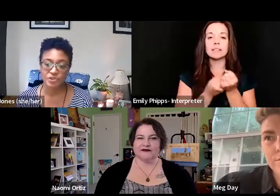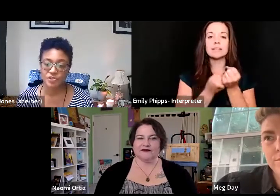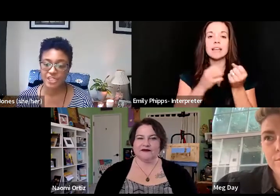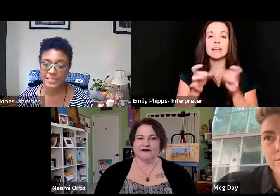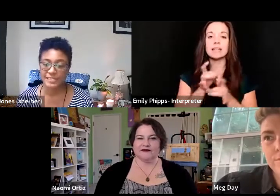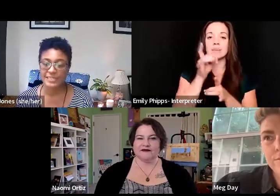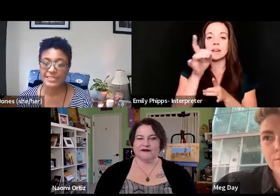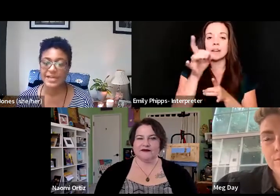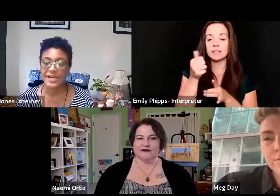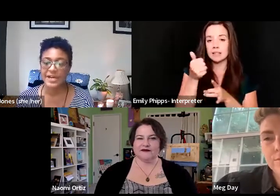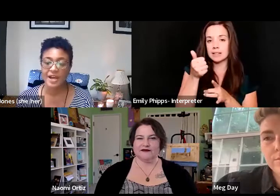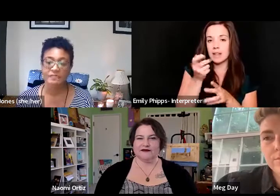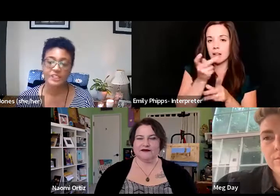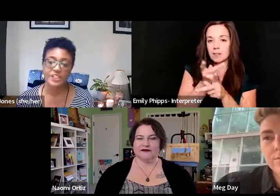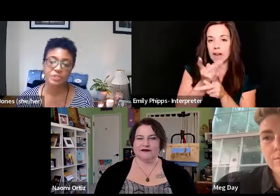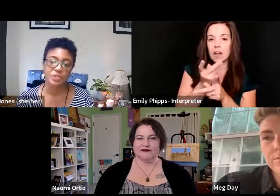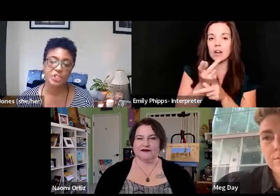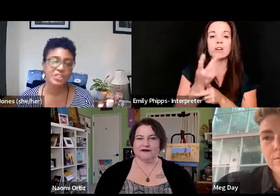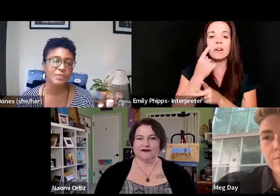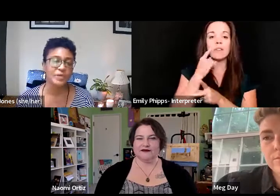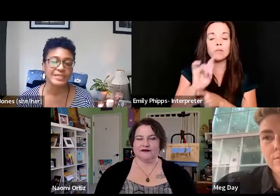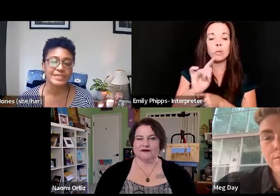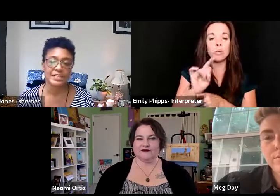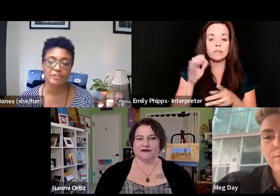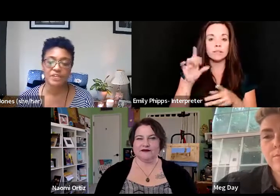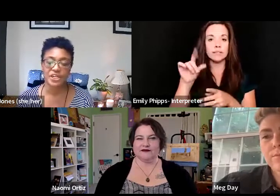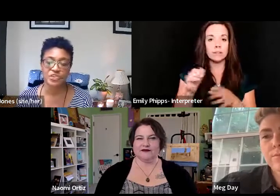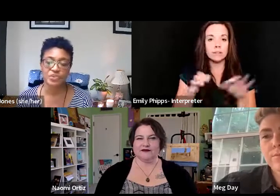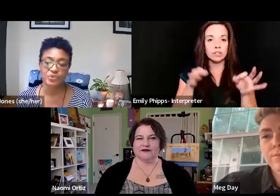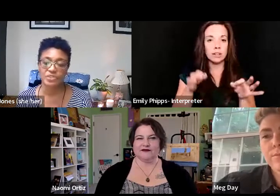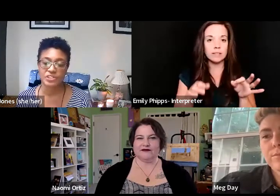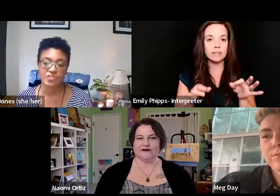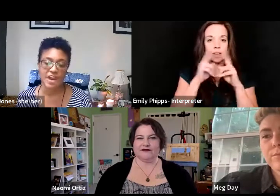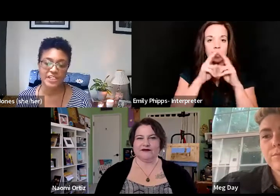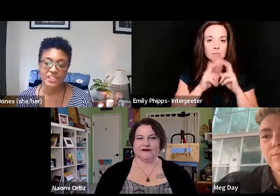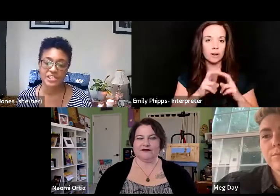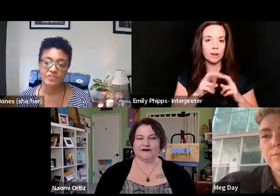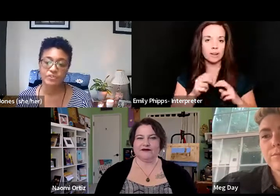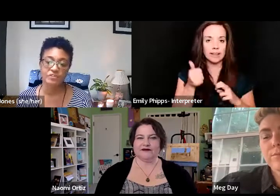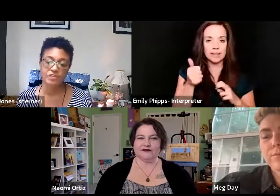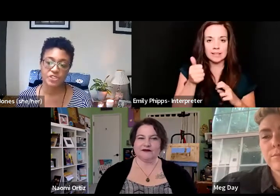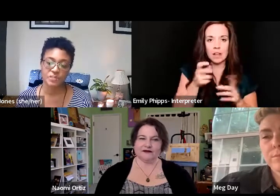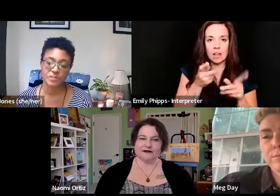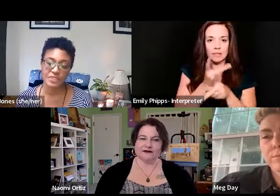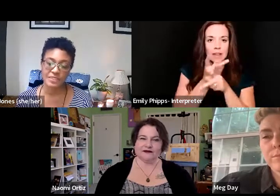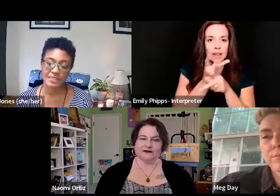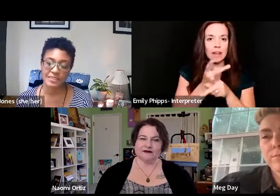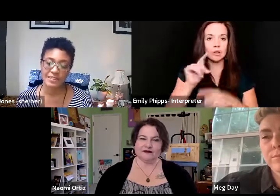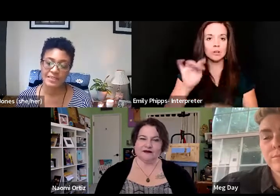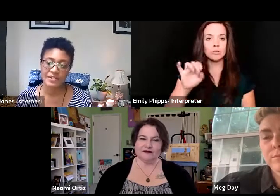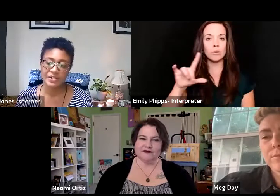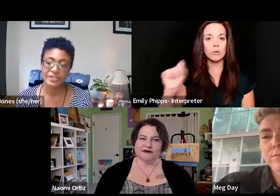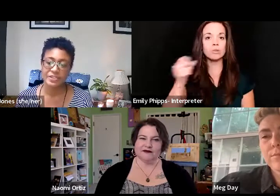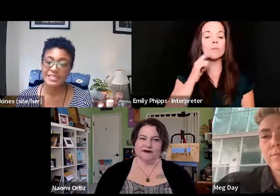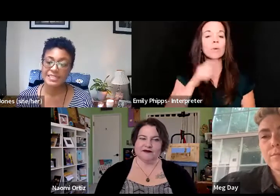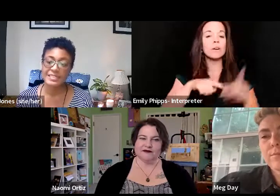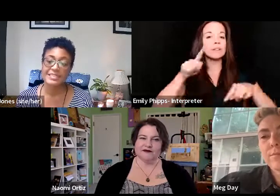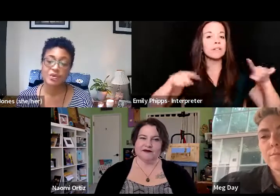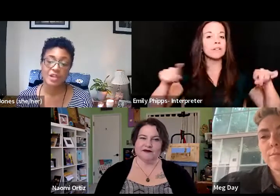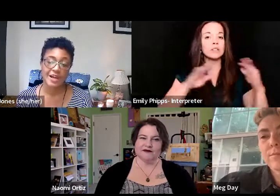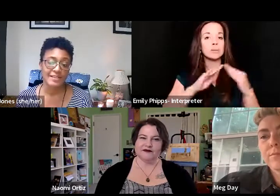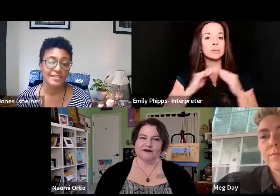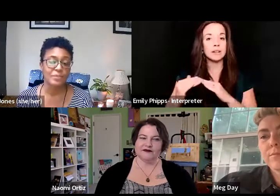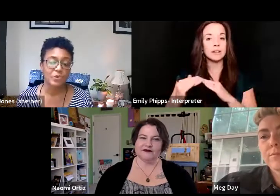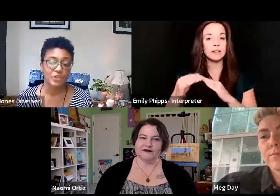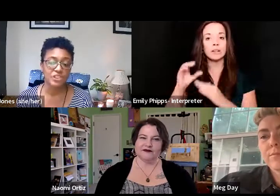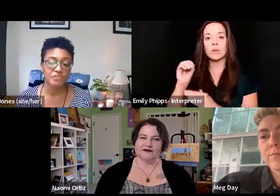for Social Justice, a non-fiction book exploring self-care tools and strategies for diverse communities. Ortiz is